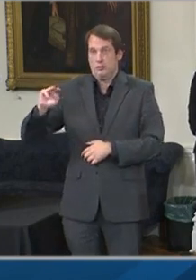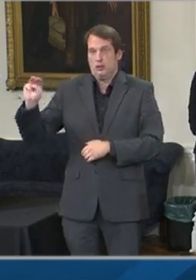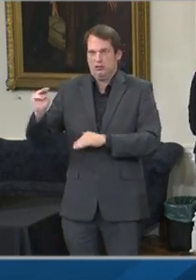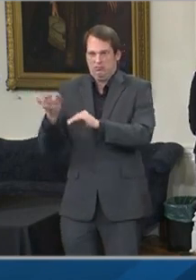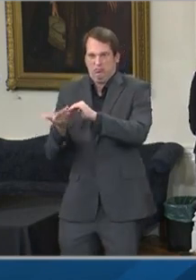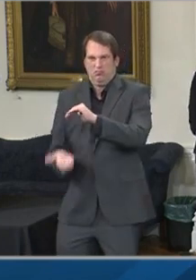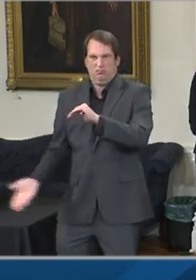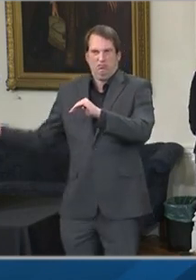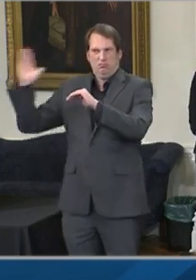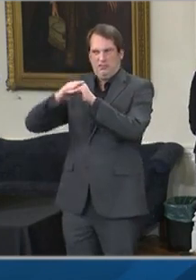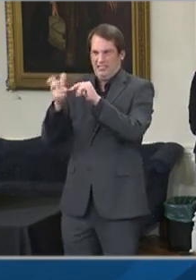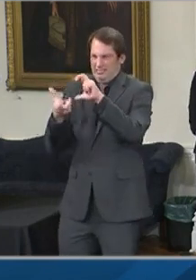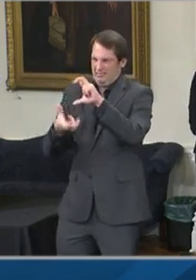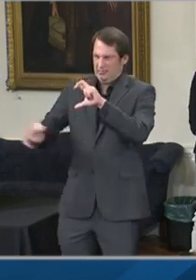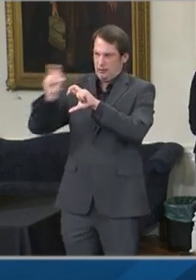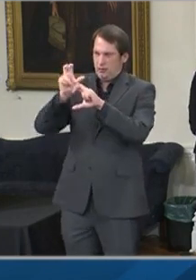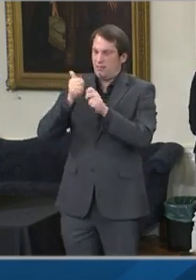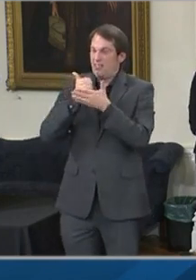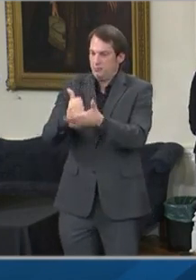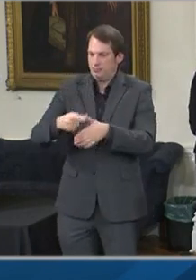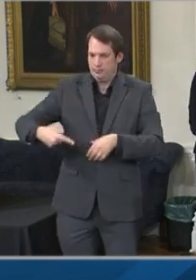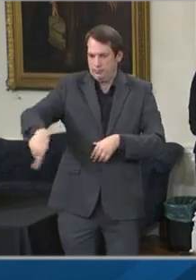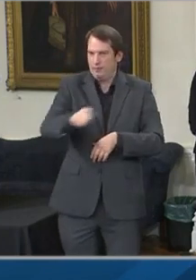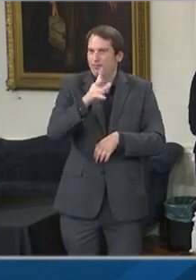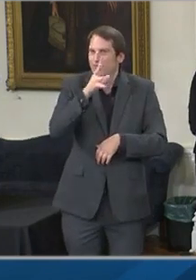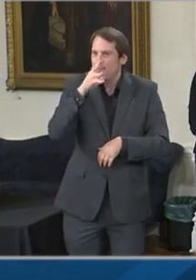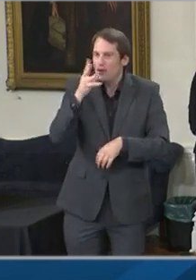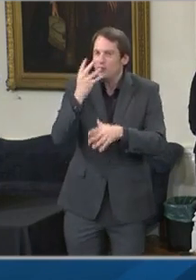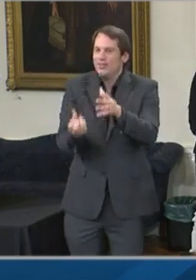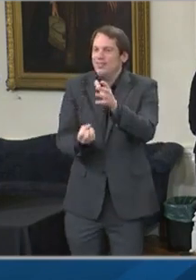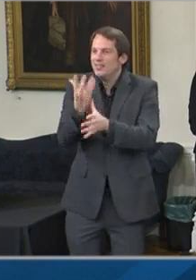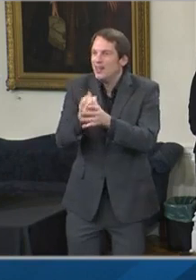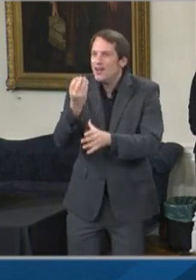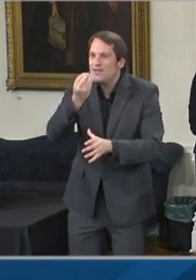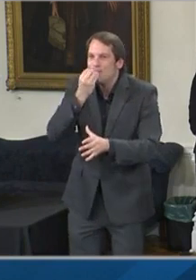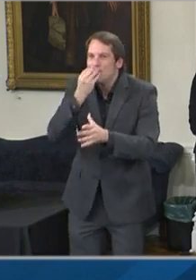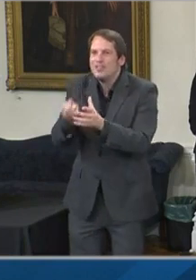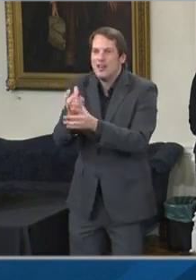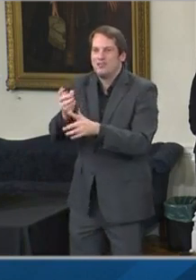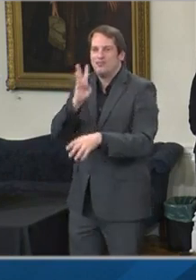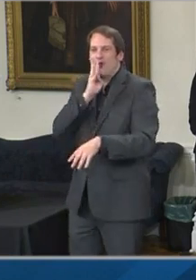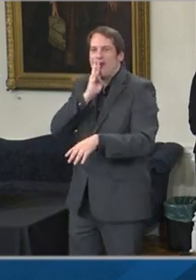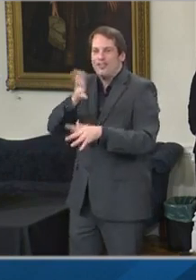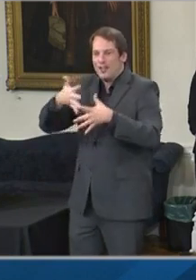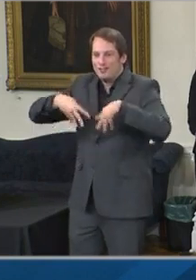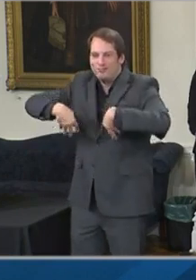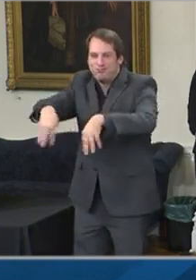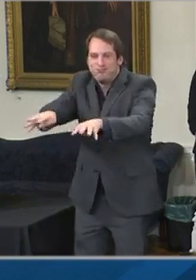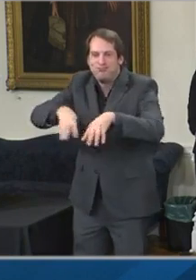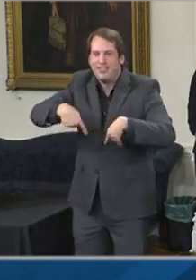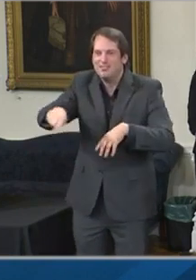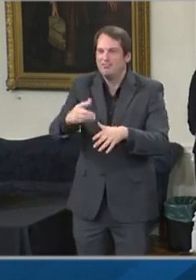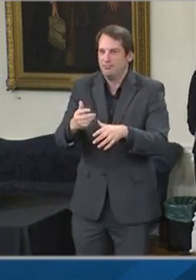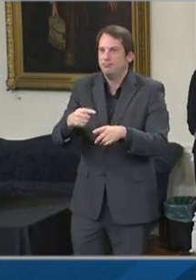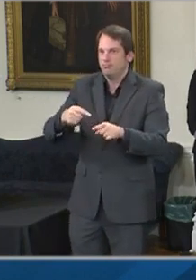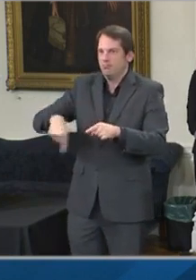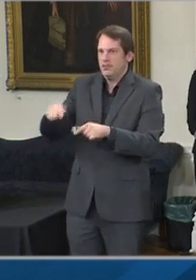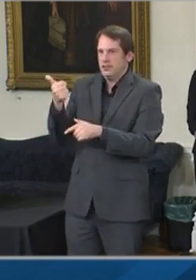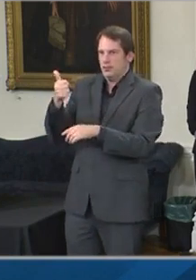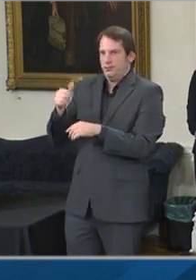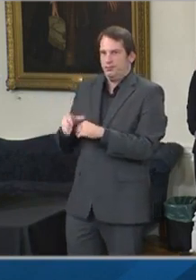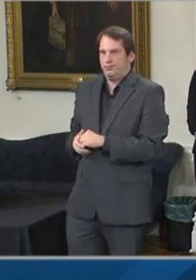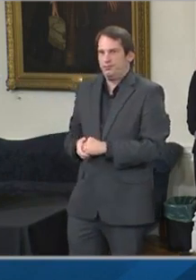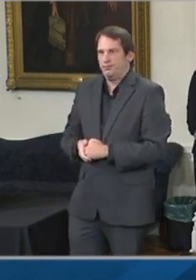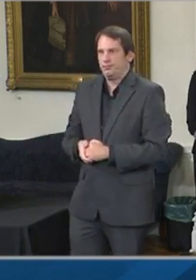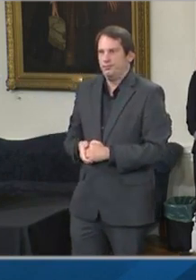growers, producers, and watermen. We have already provided $10 million in funding to help small businesses